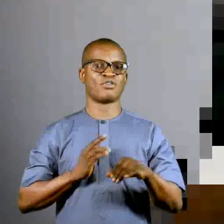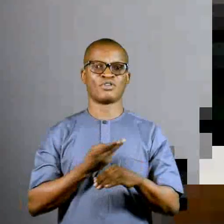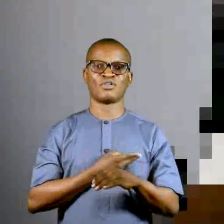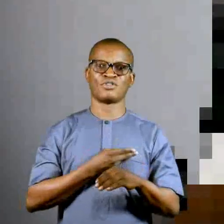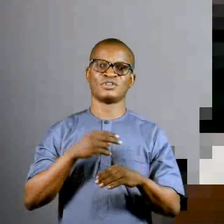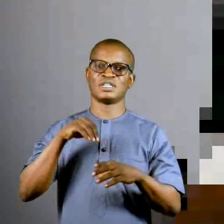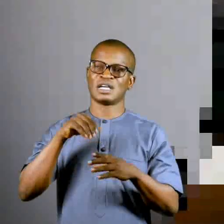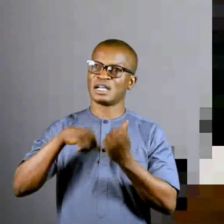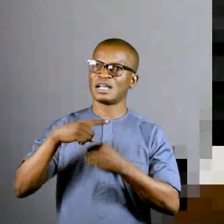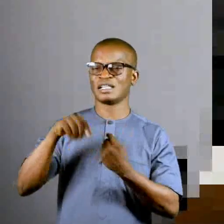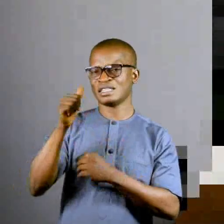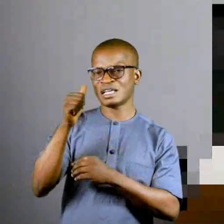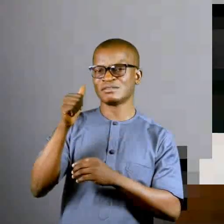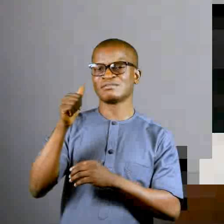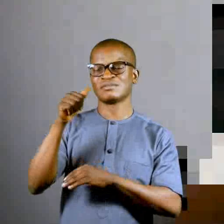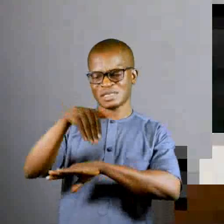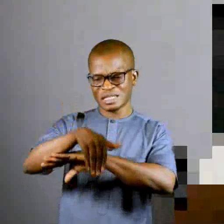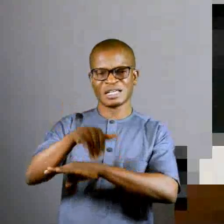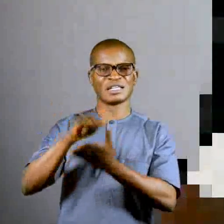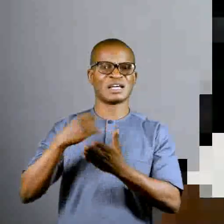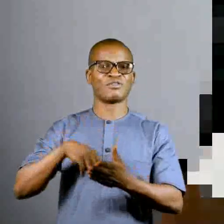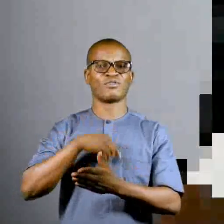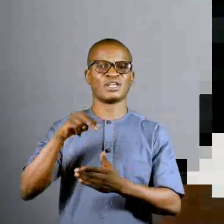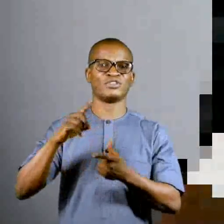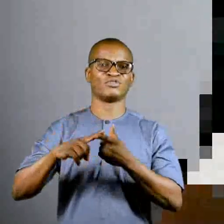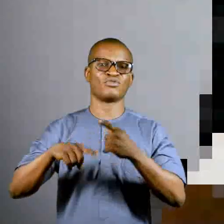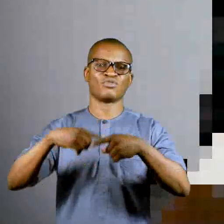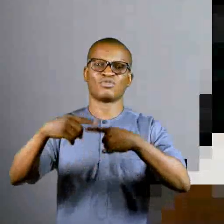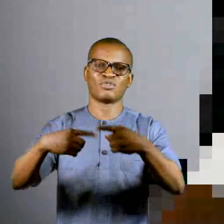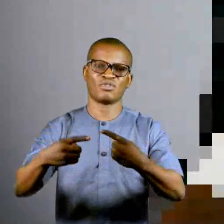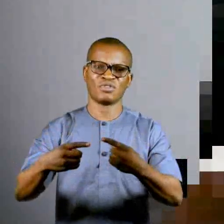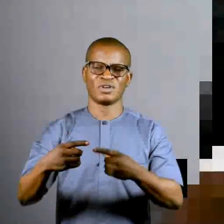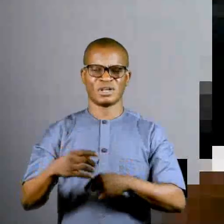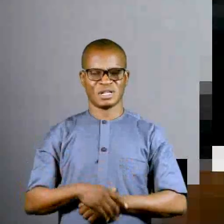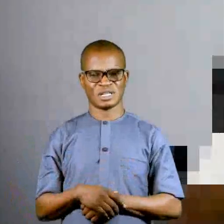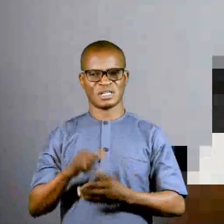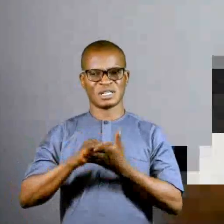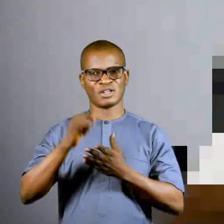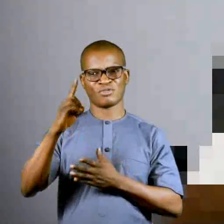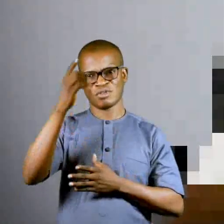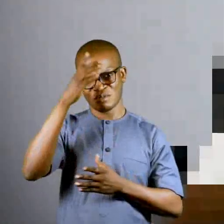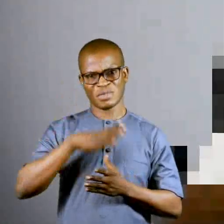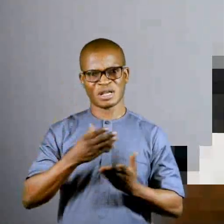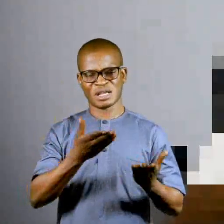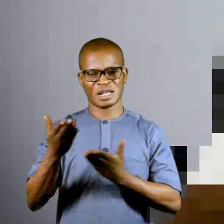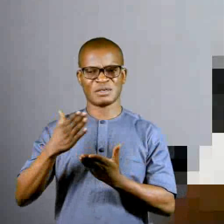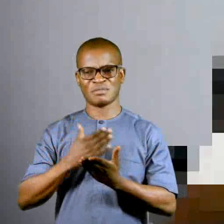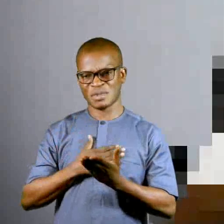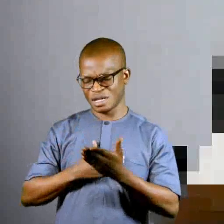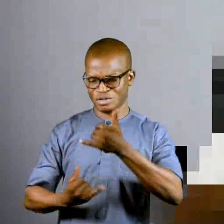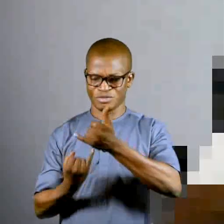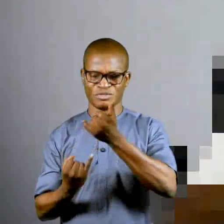can call us in the night, in 10 o'clock in the night, that we should go out of the The man now said, carry my